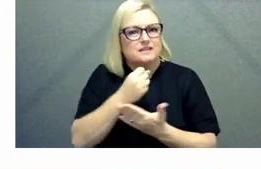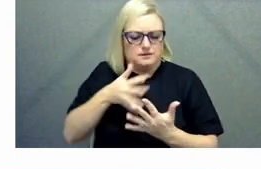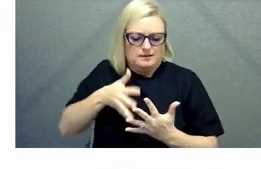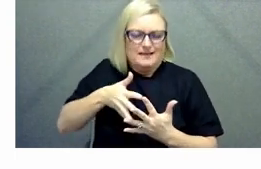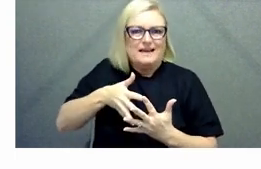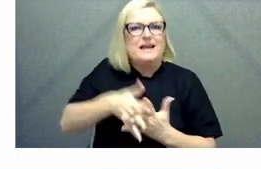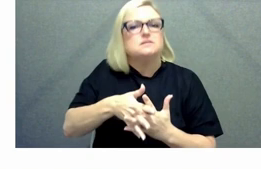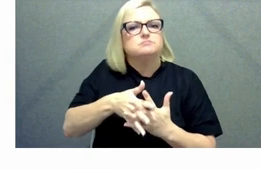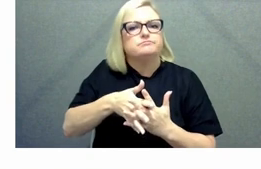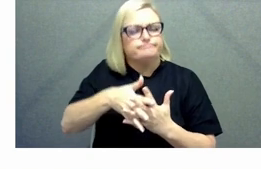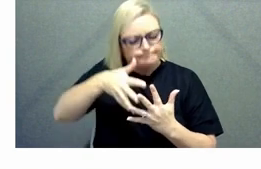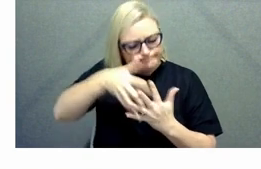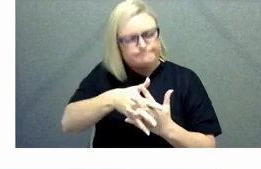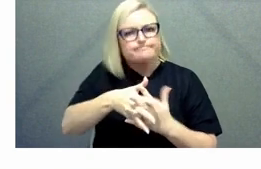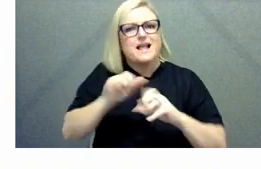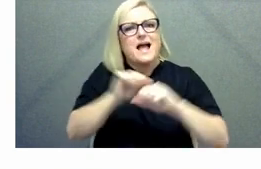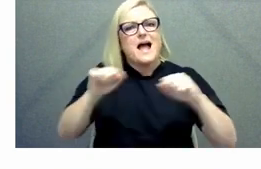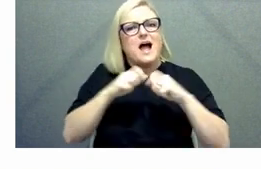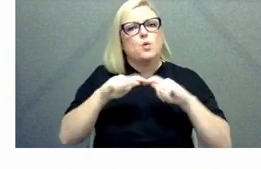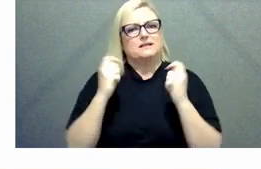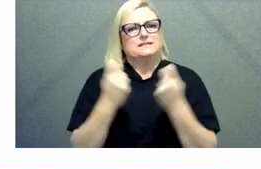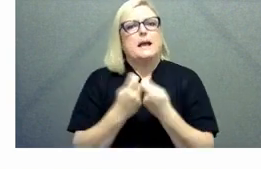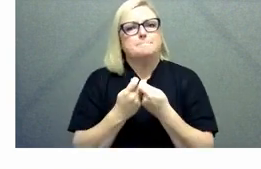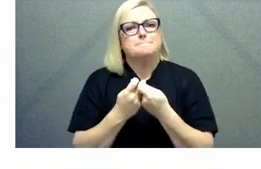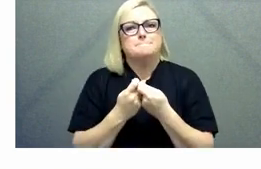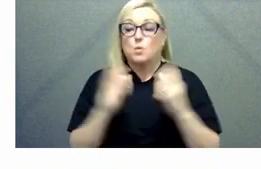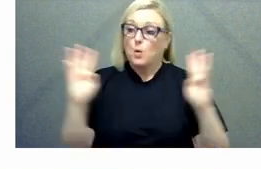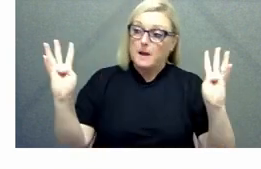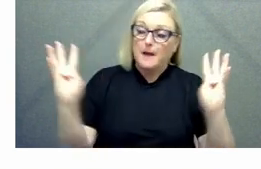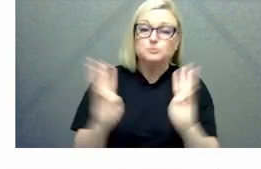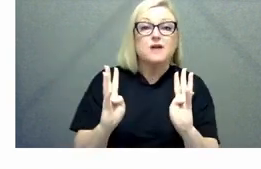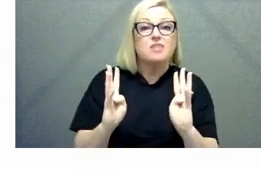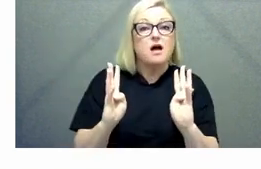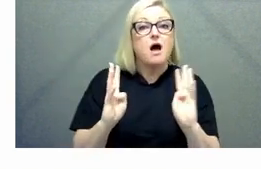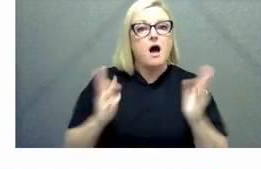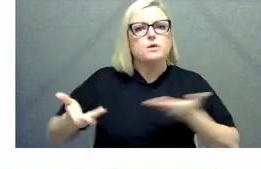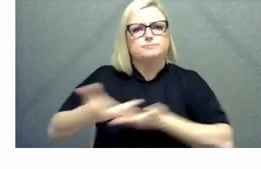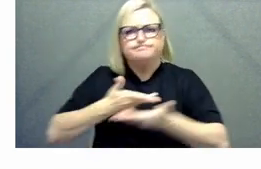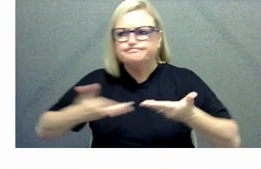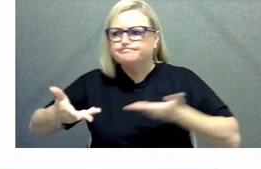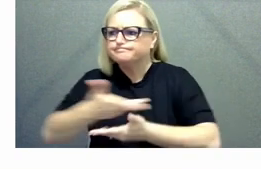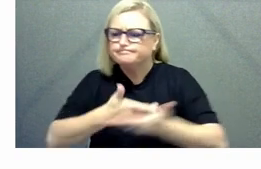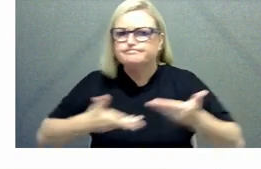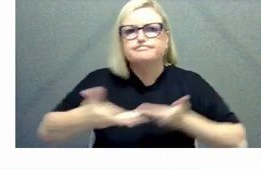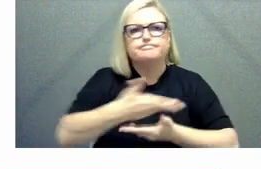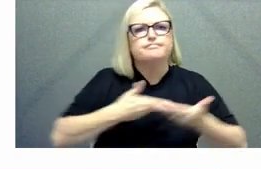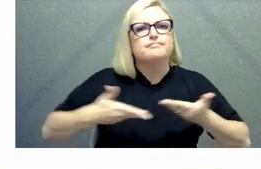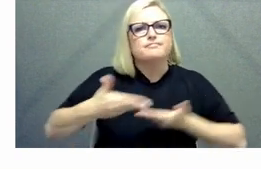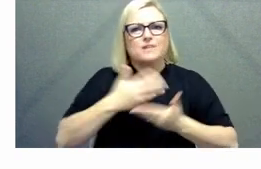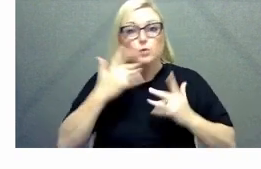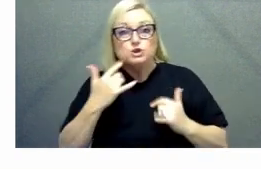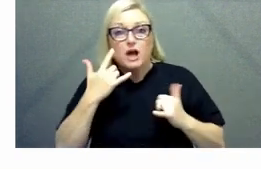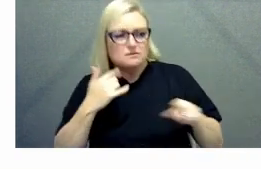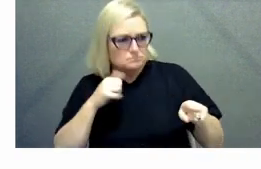together as a broader team um it's a it's a regular feature of our leadership meetings um checking in on well-being